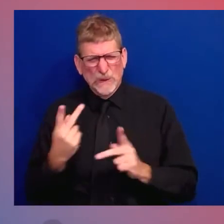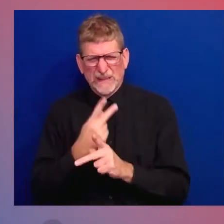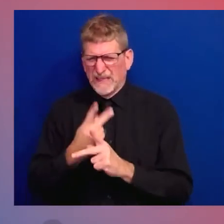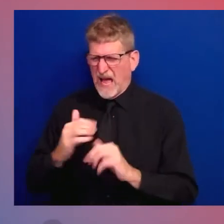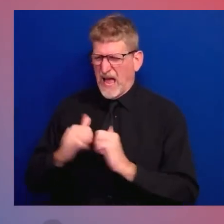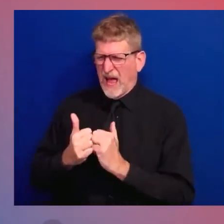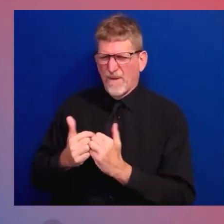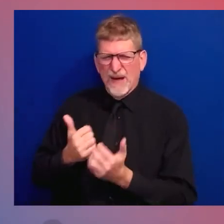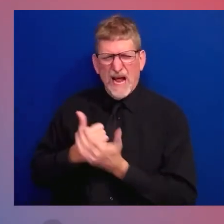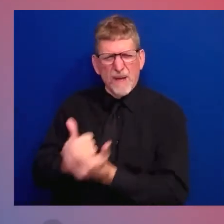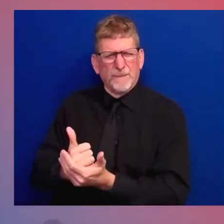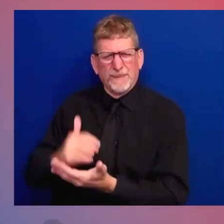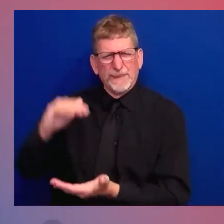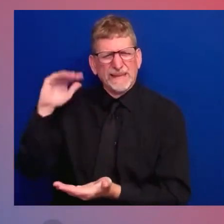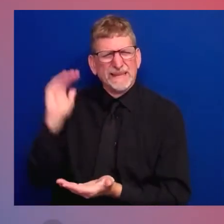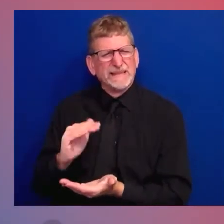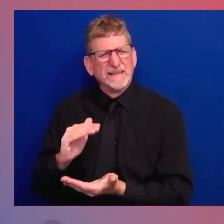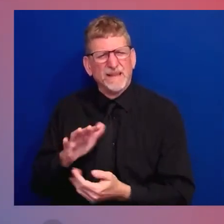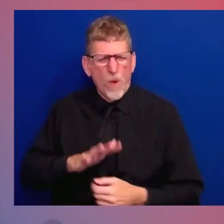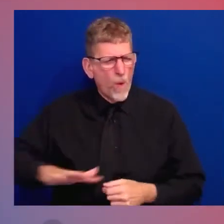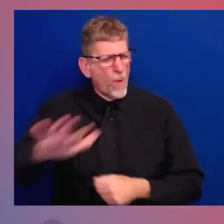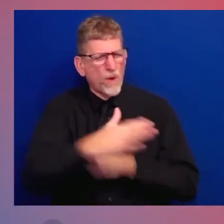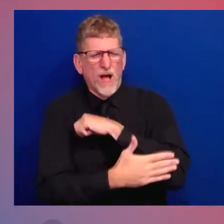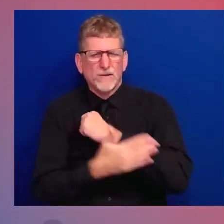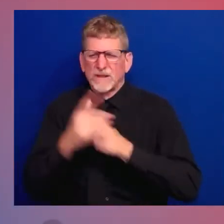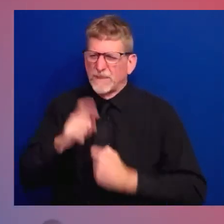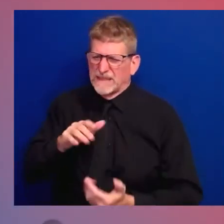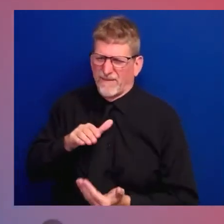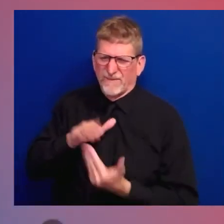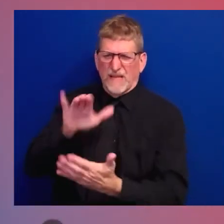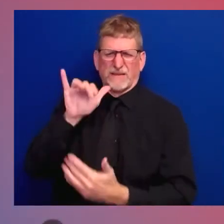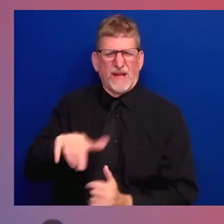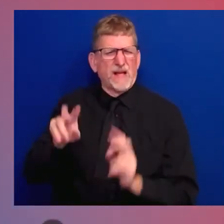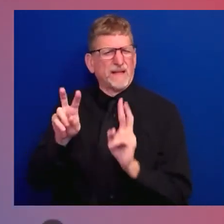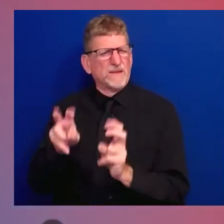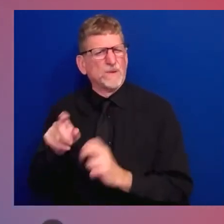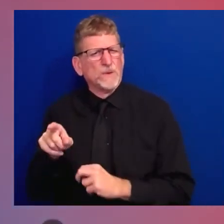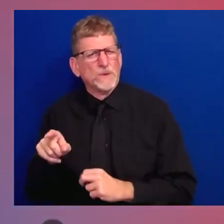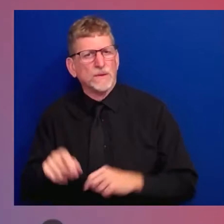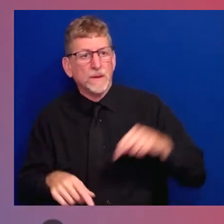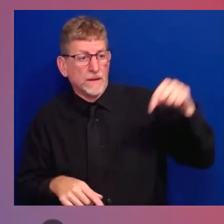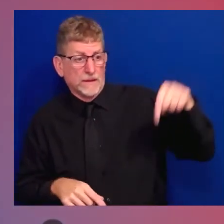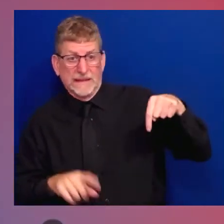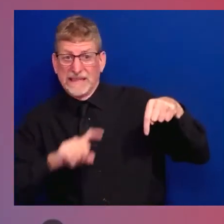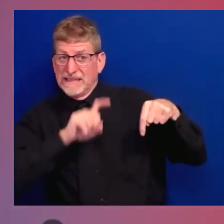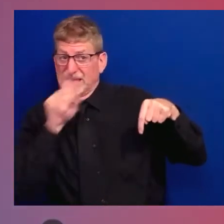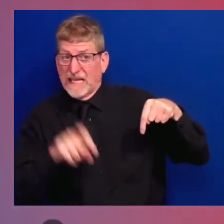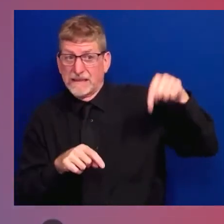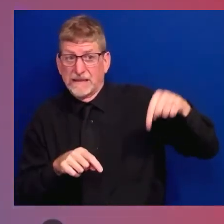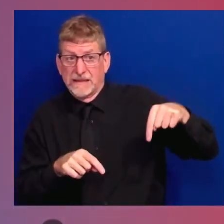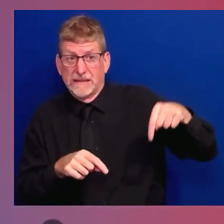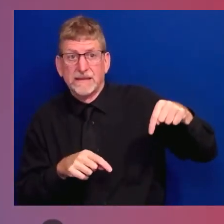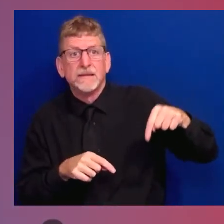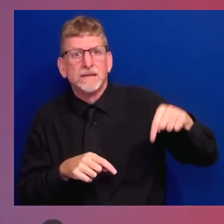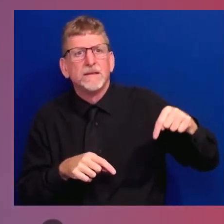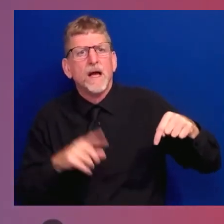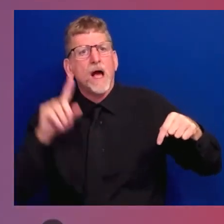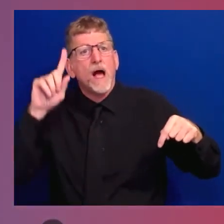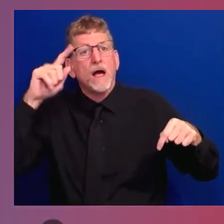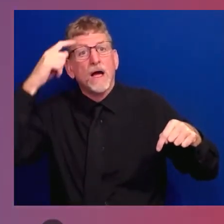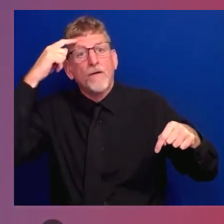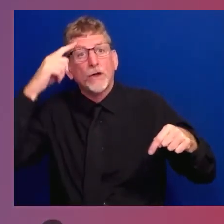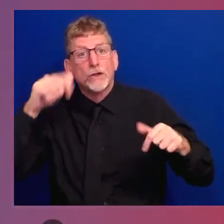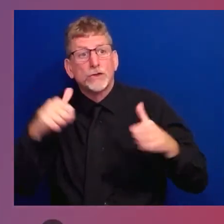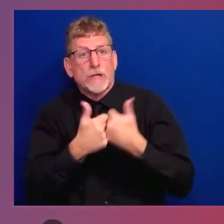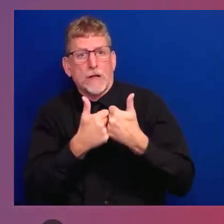and participating in the governor's and mayor's challenge to take on this crisis. And as I announced my State of the Union